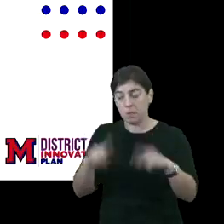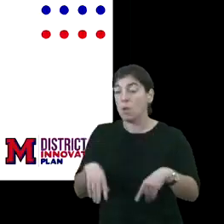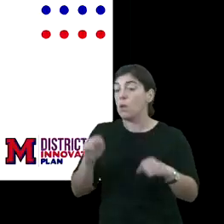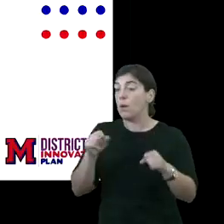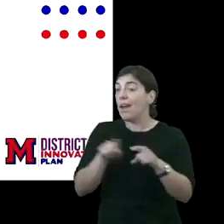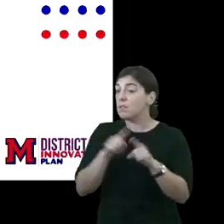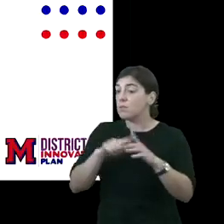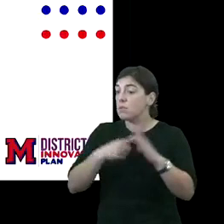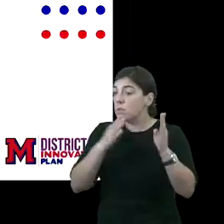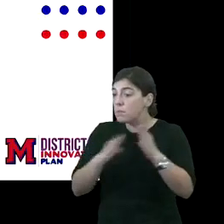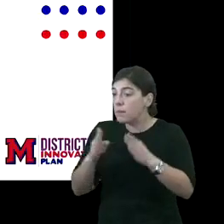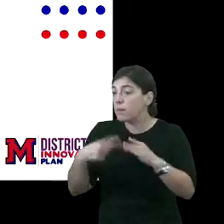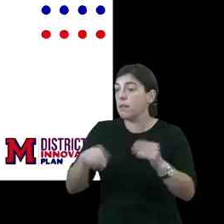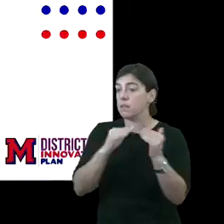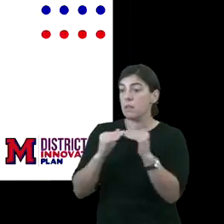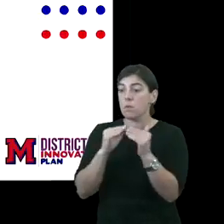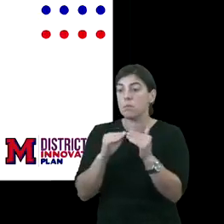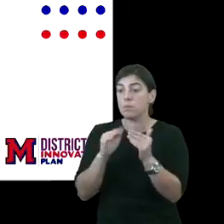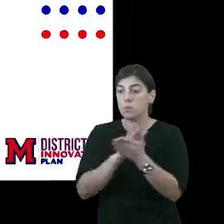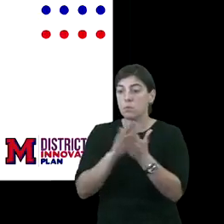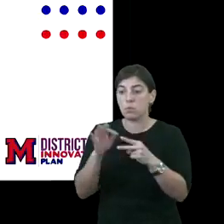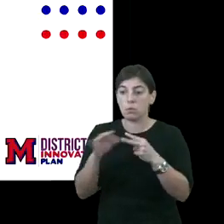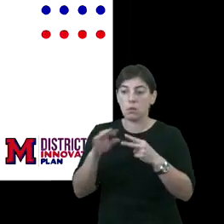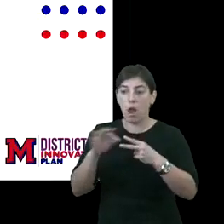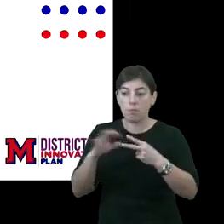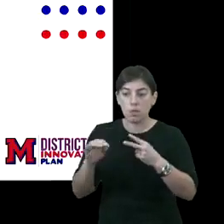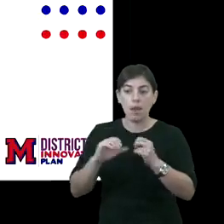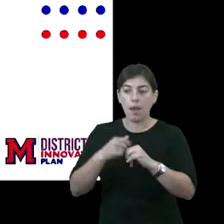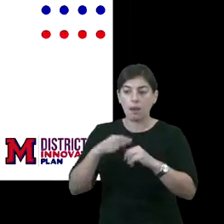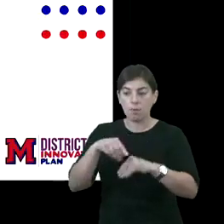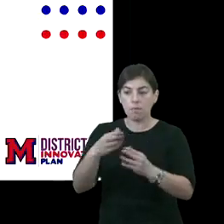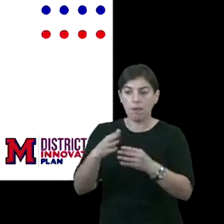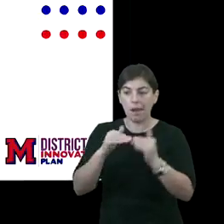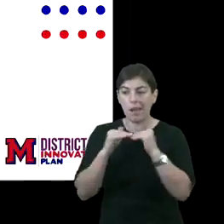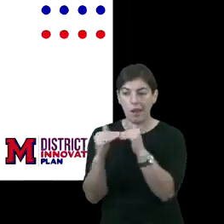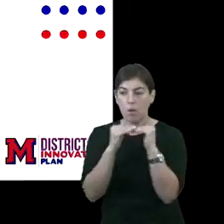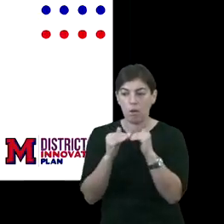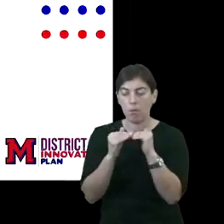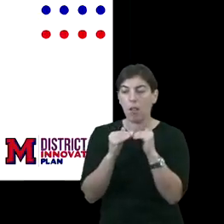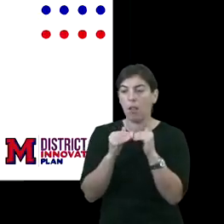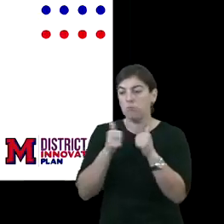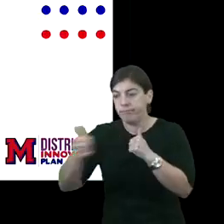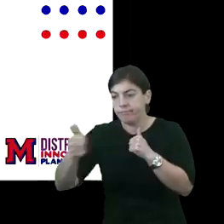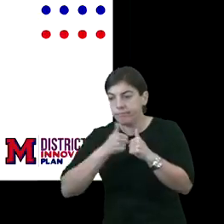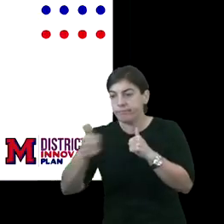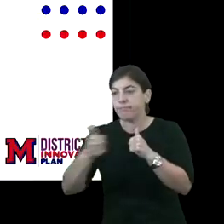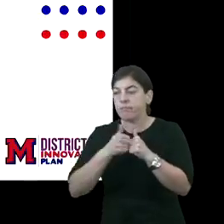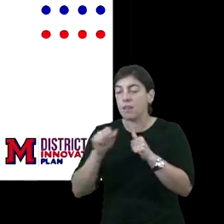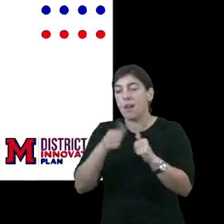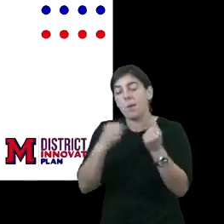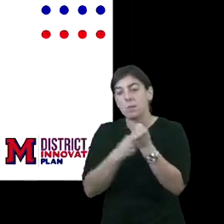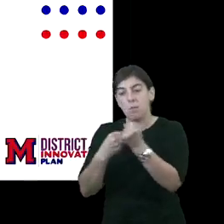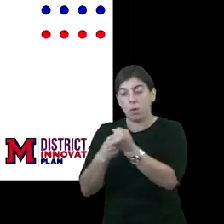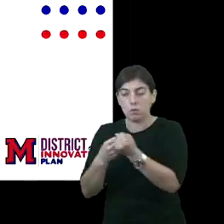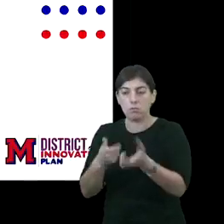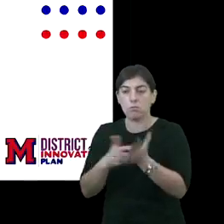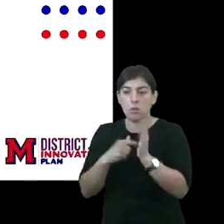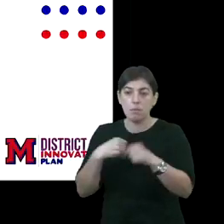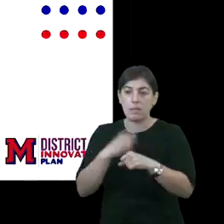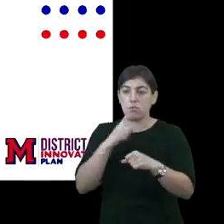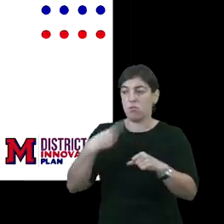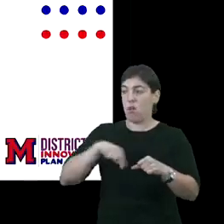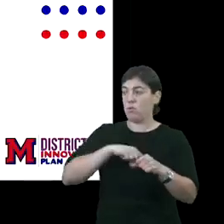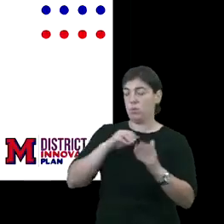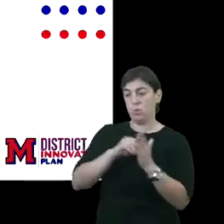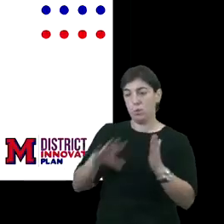to plan these equitable school choice options, how are we providing equitable transportation and the other supports that we need to make sure